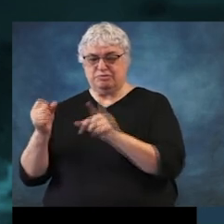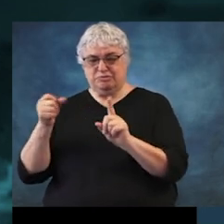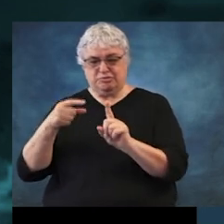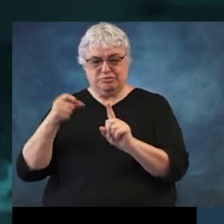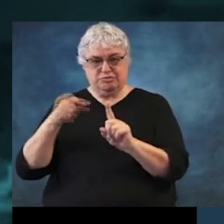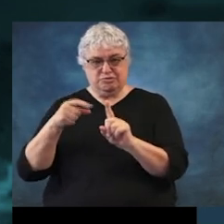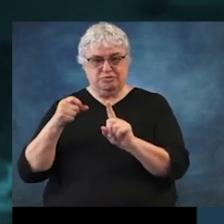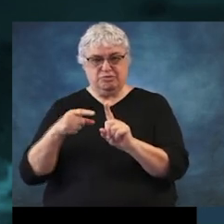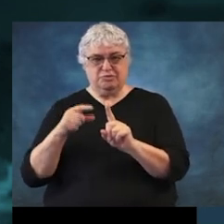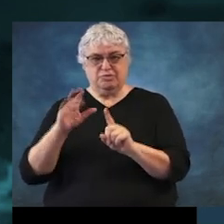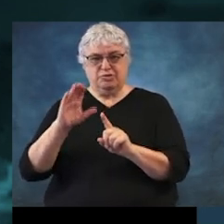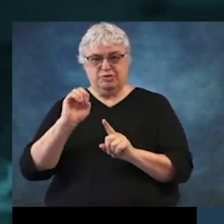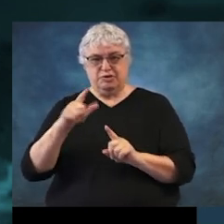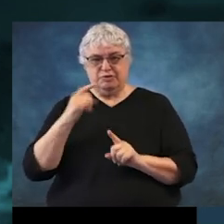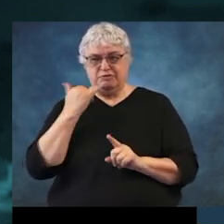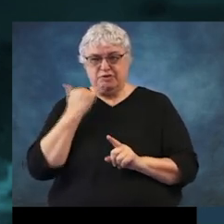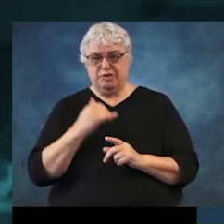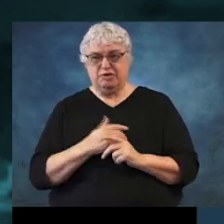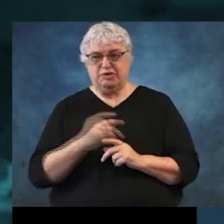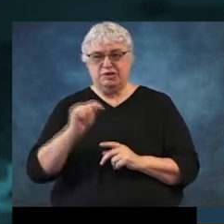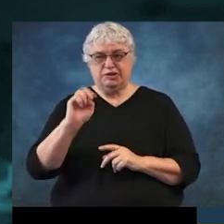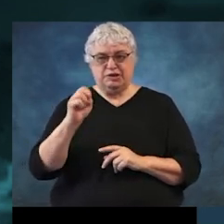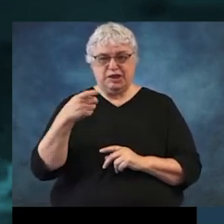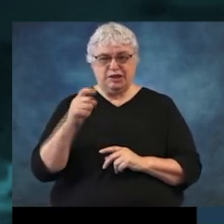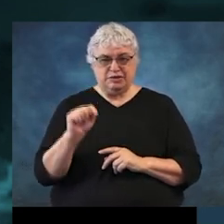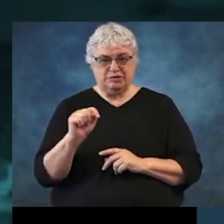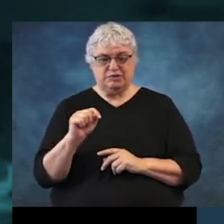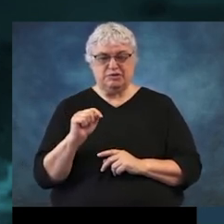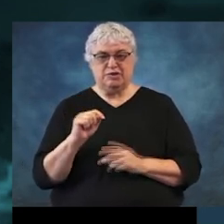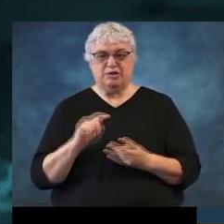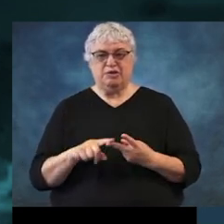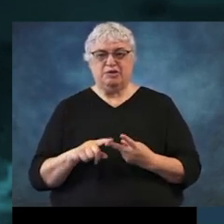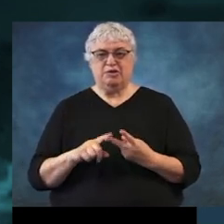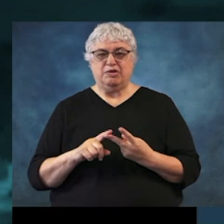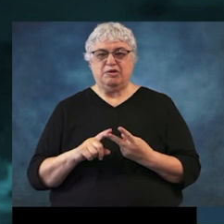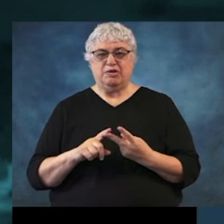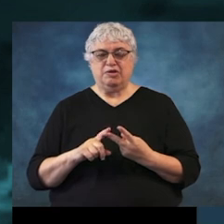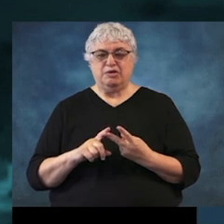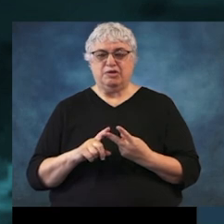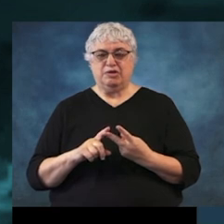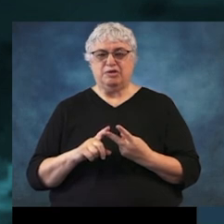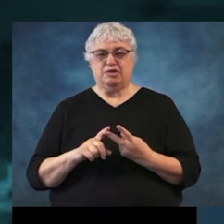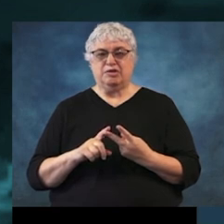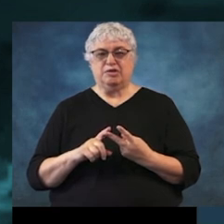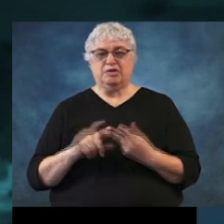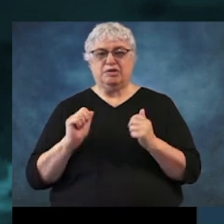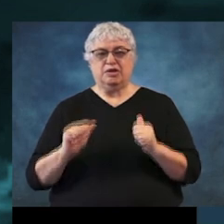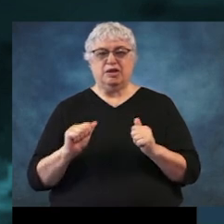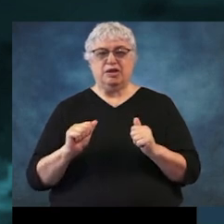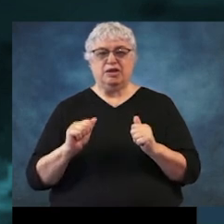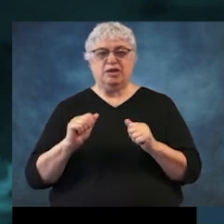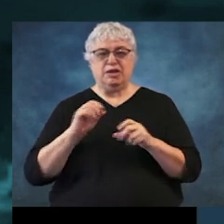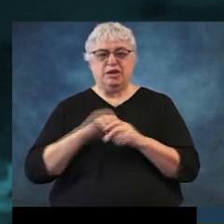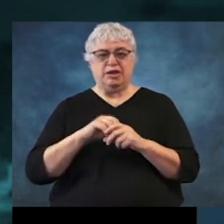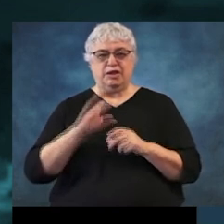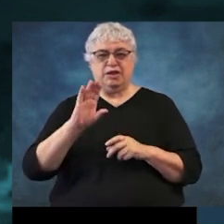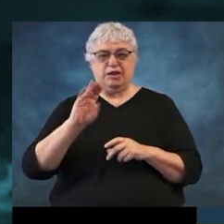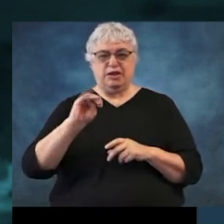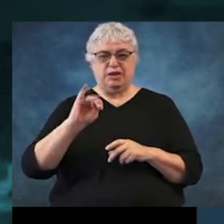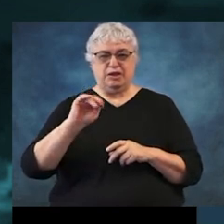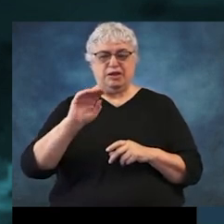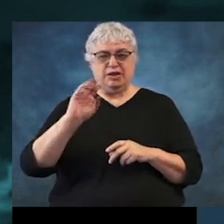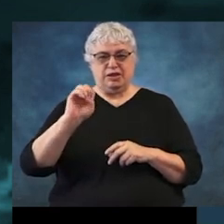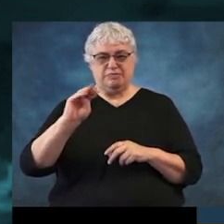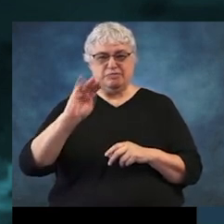your cell phone via text message, or you can have it sent to your inbox through